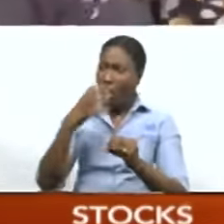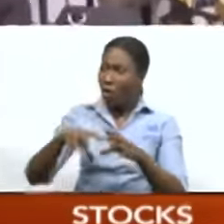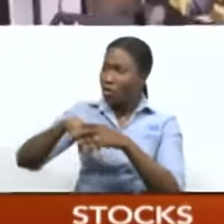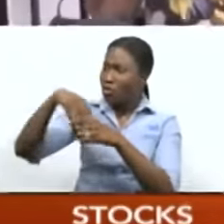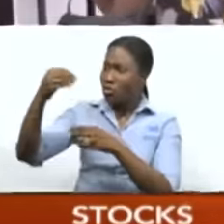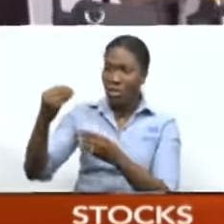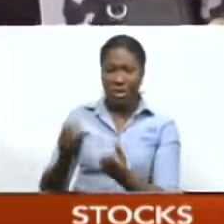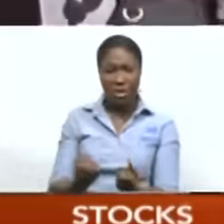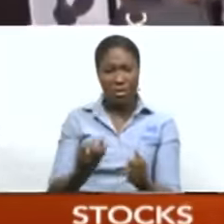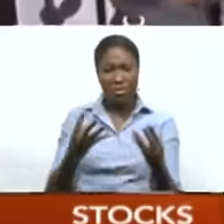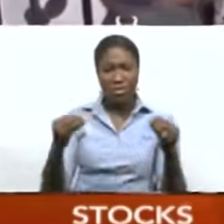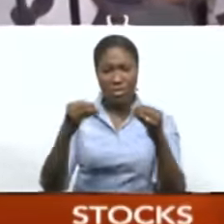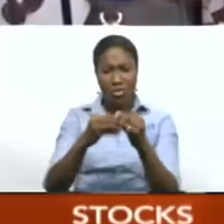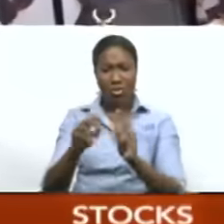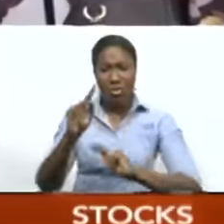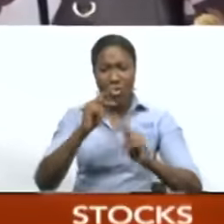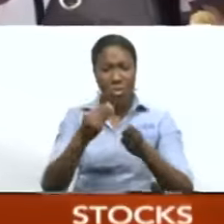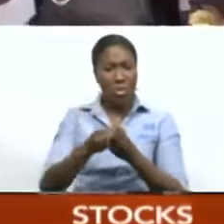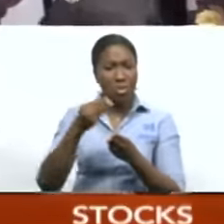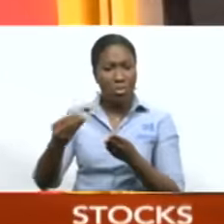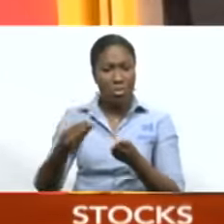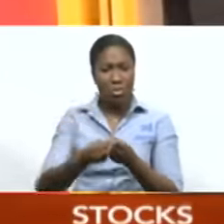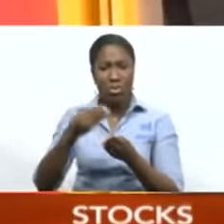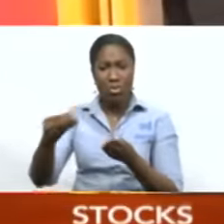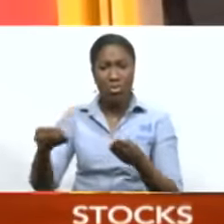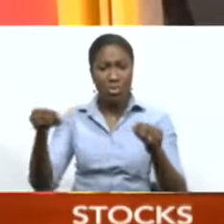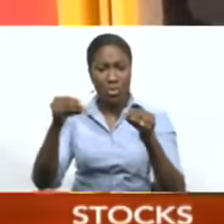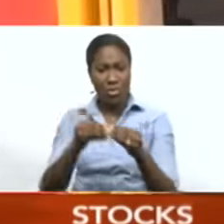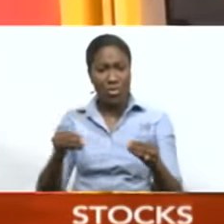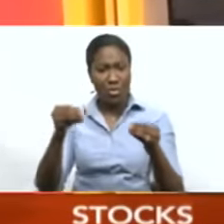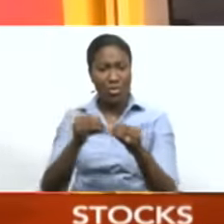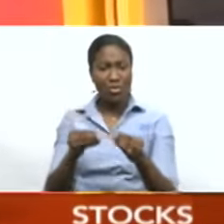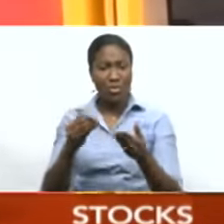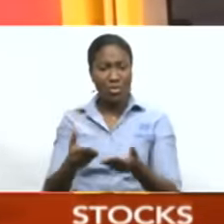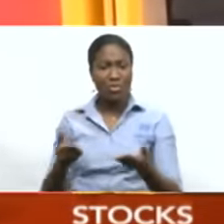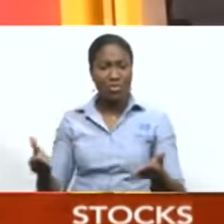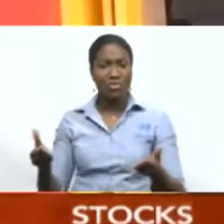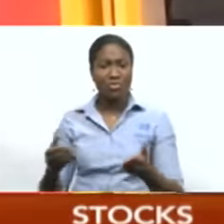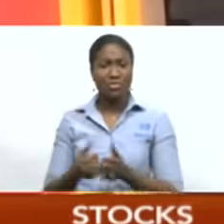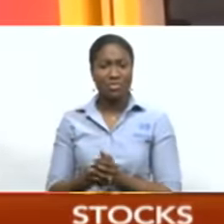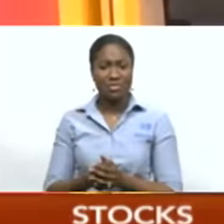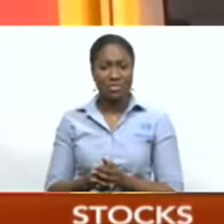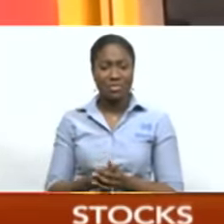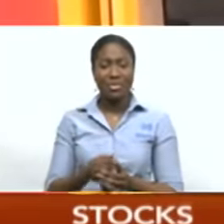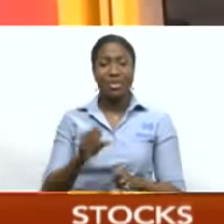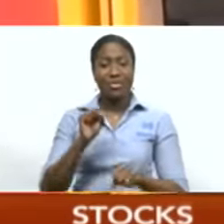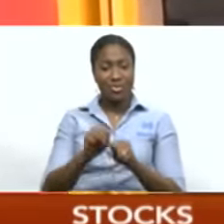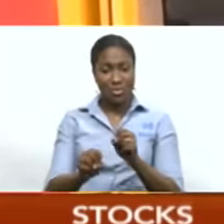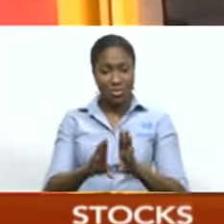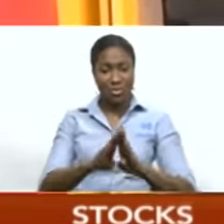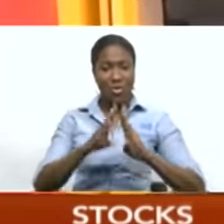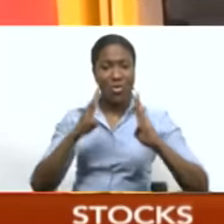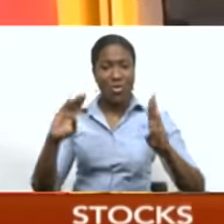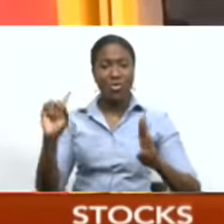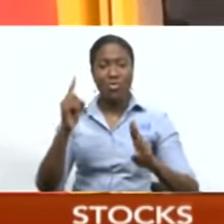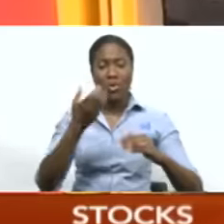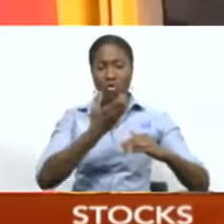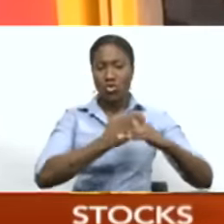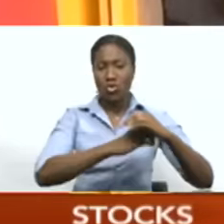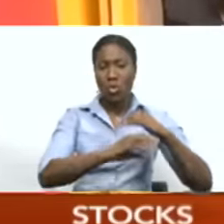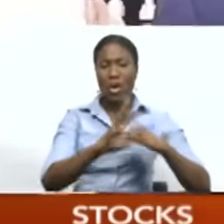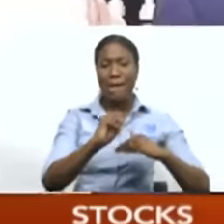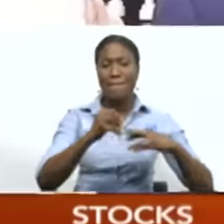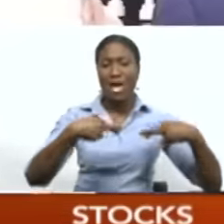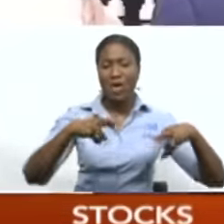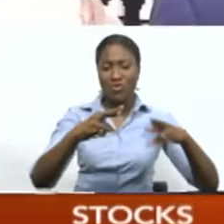country experienced for the past few months. Speaking at the reopening of the fast food chain's establishment at Chagones Main Road earlier